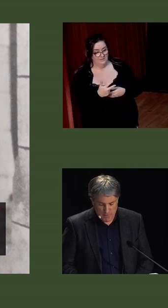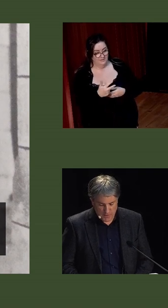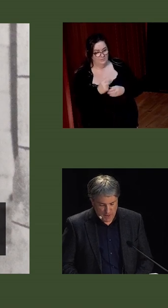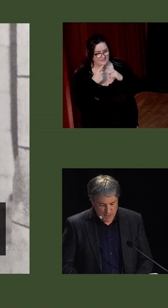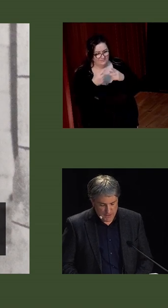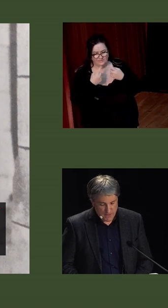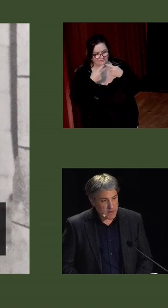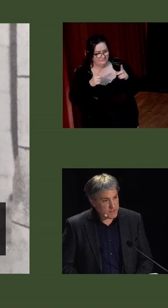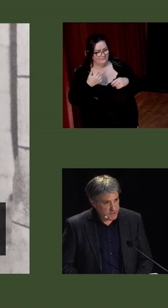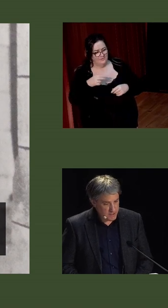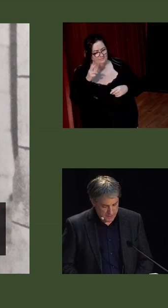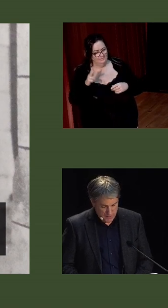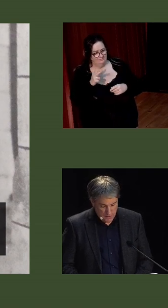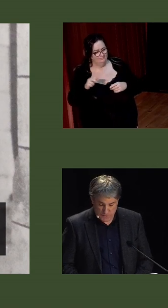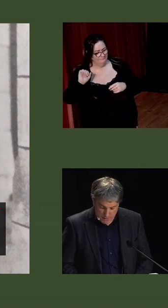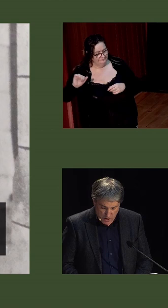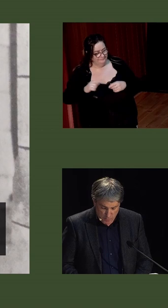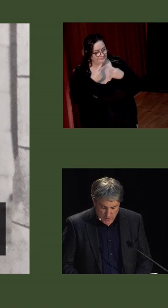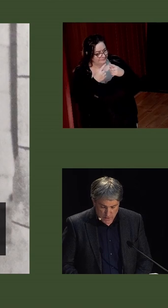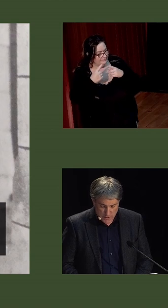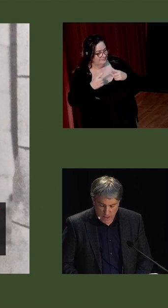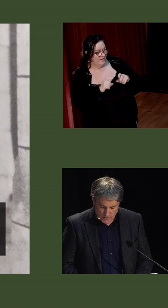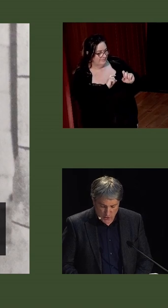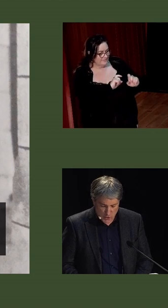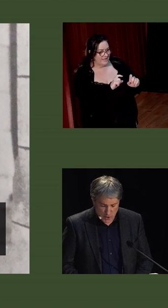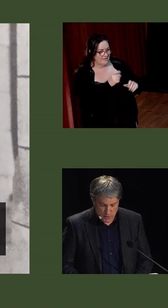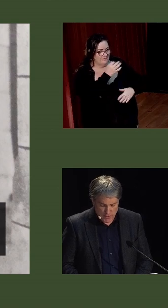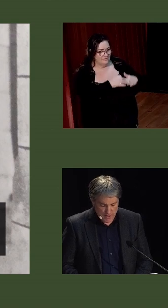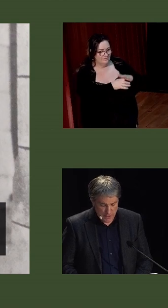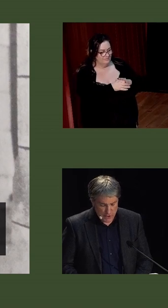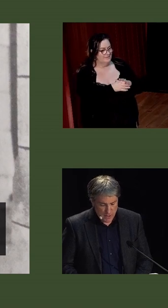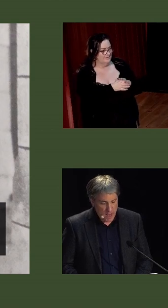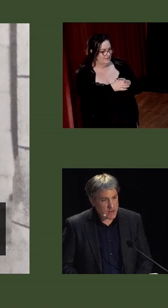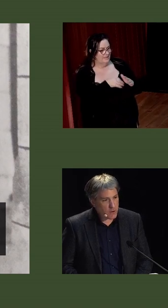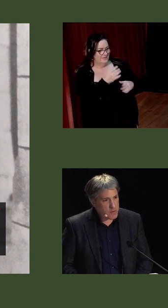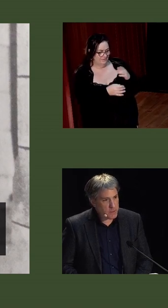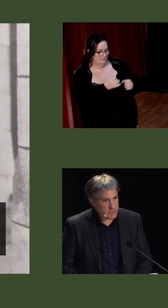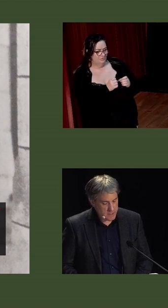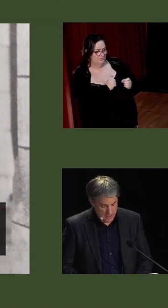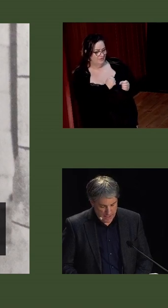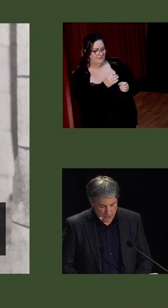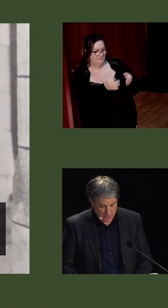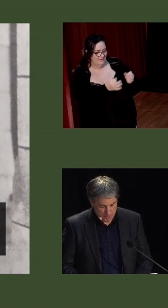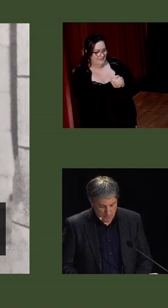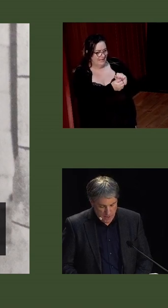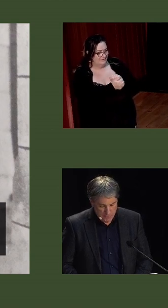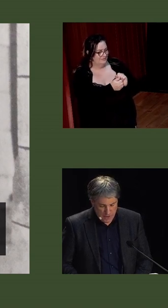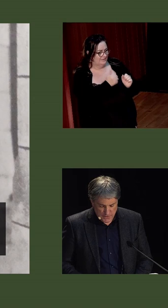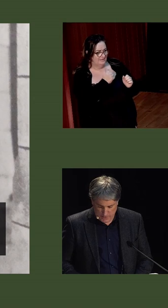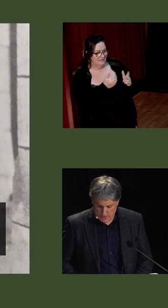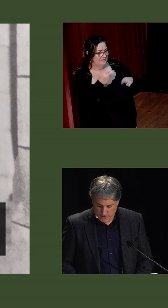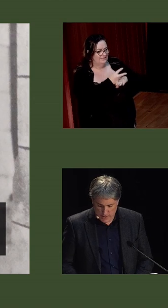pronouncements emphasized the necessities of stable government, constitutional political action and unimpeded elections.